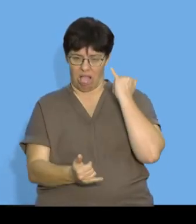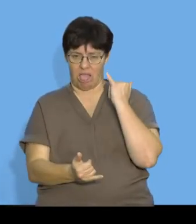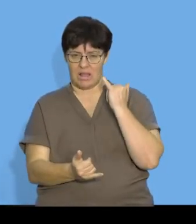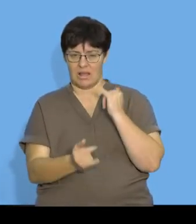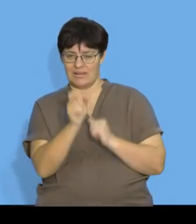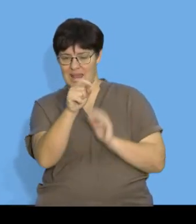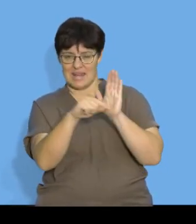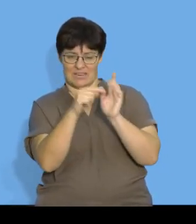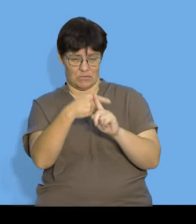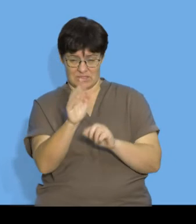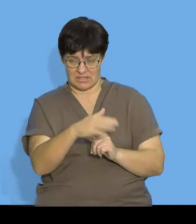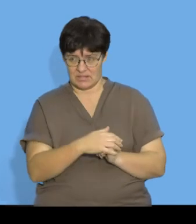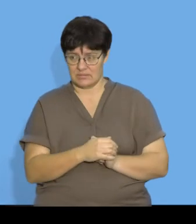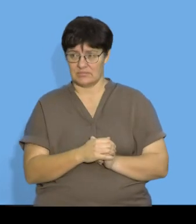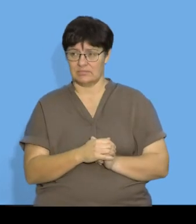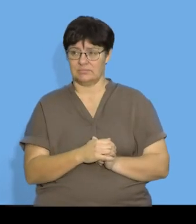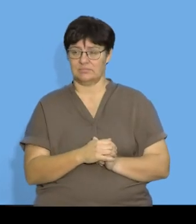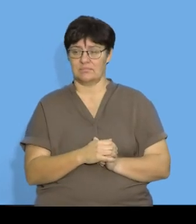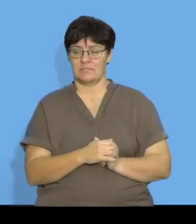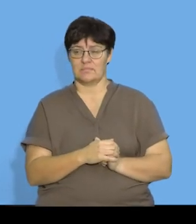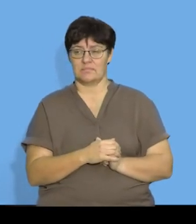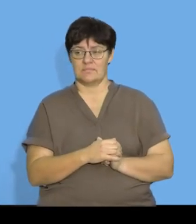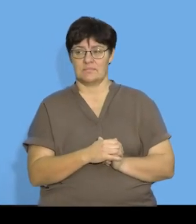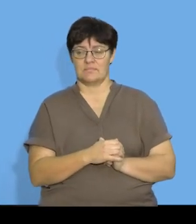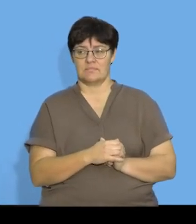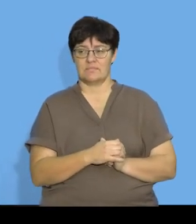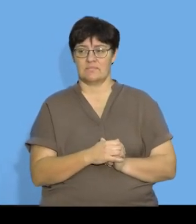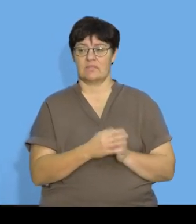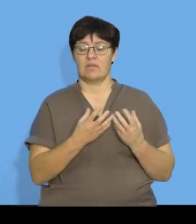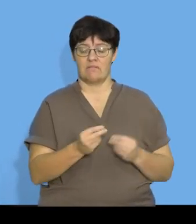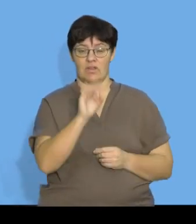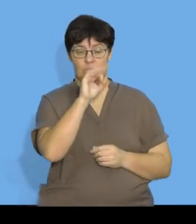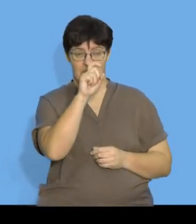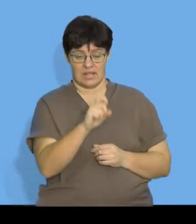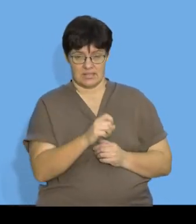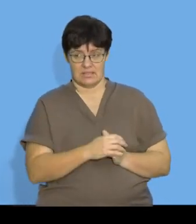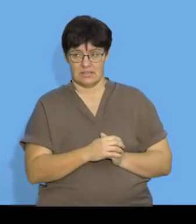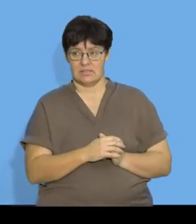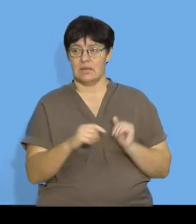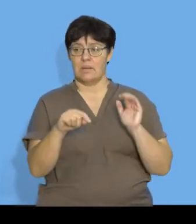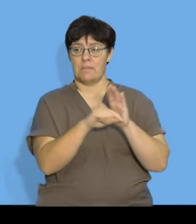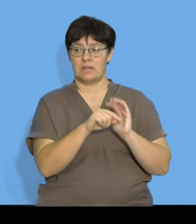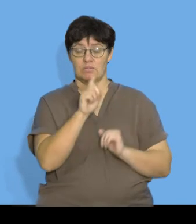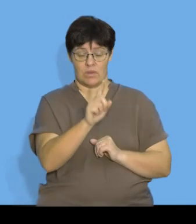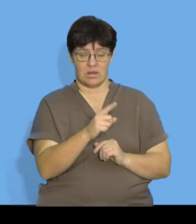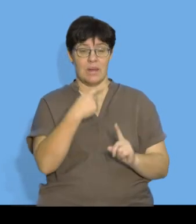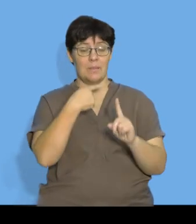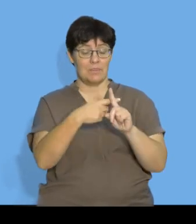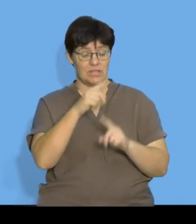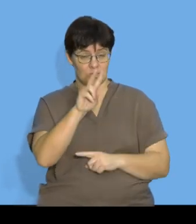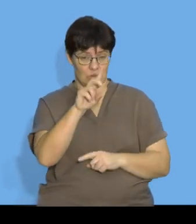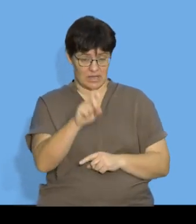so we're going to subtract negative two x minus three so I'm going to have three x minus one